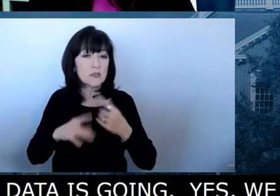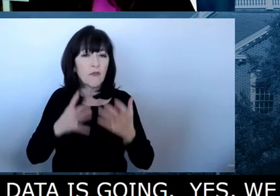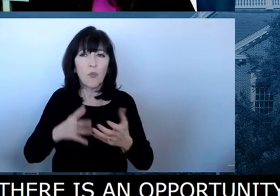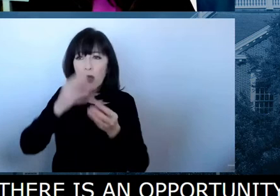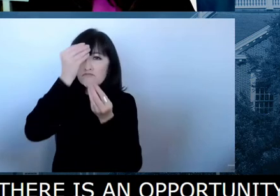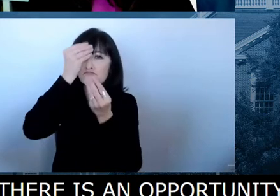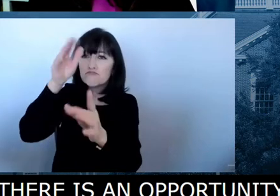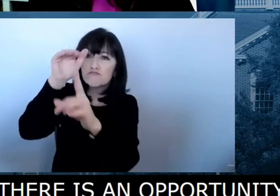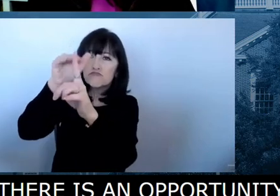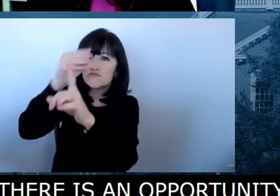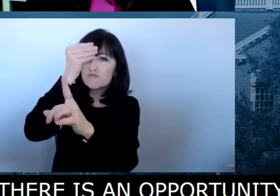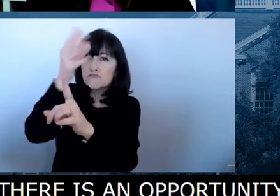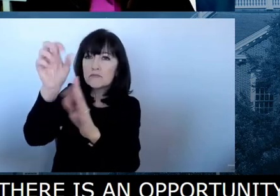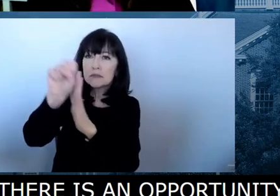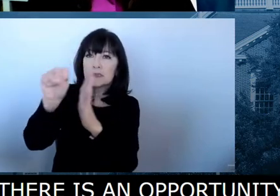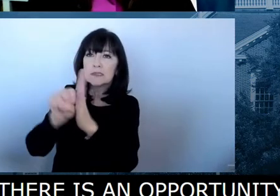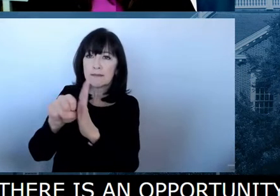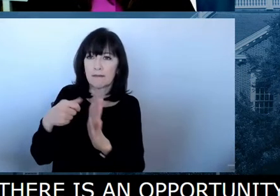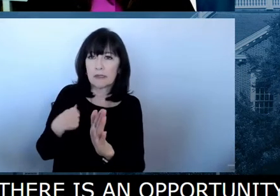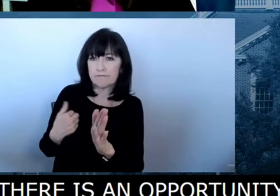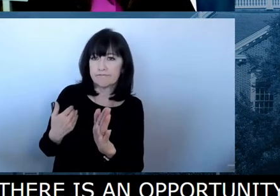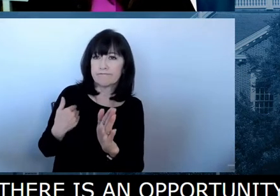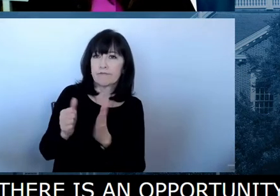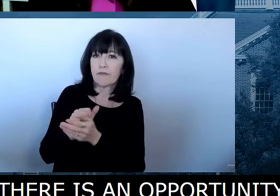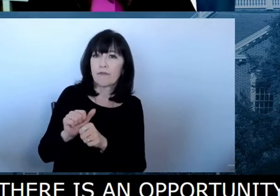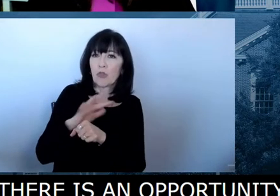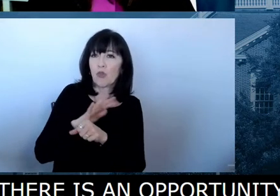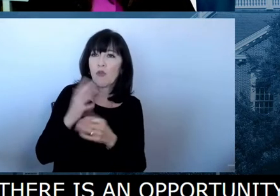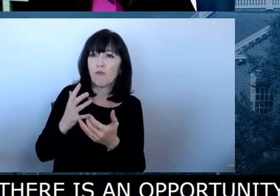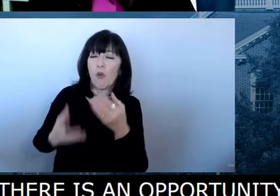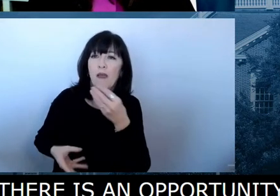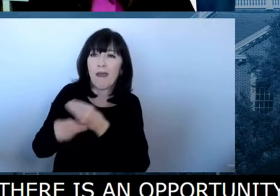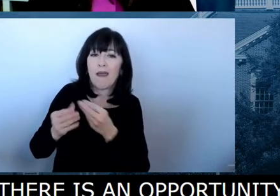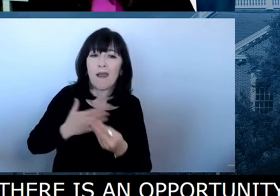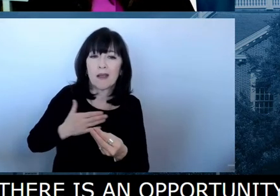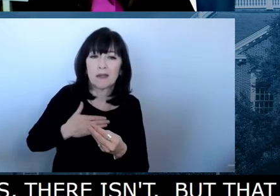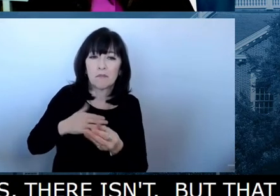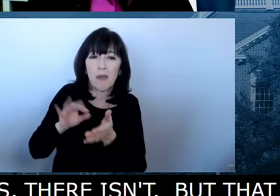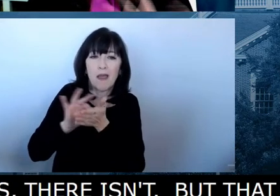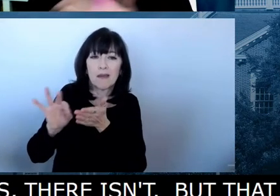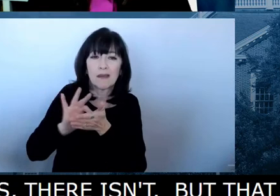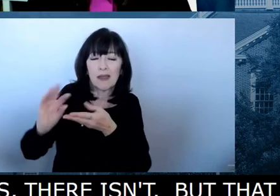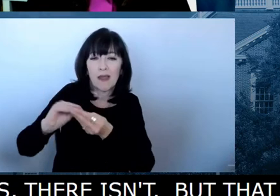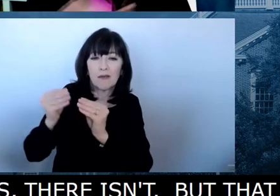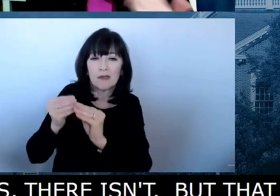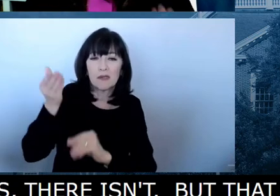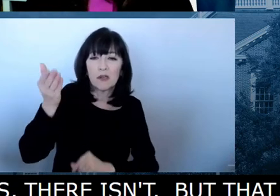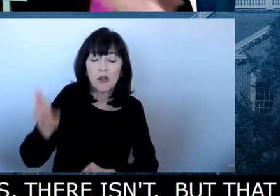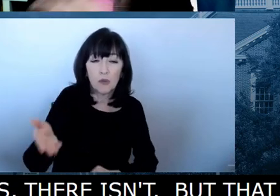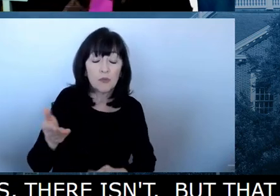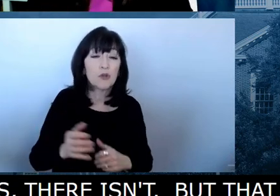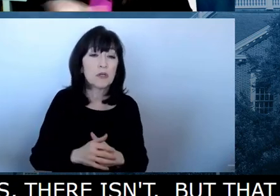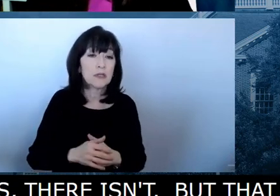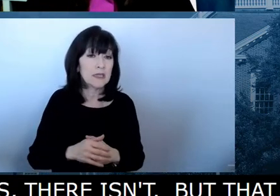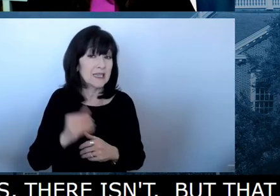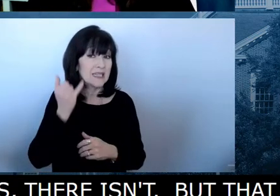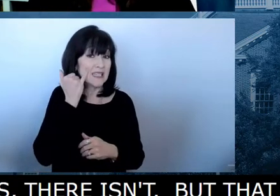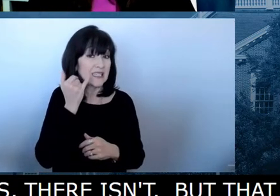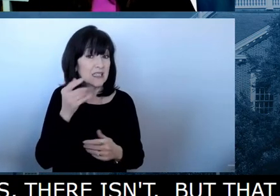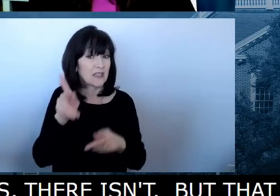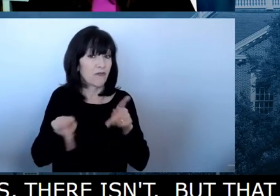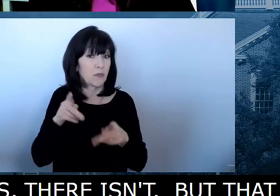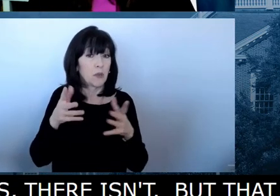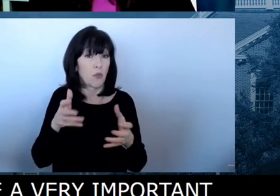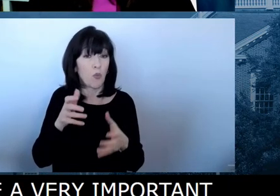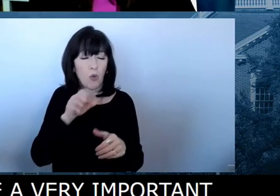very important function. Um, and for those that, that have a positive test and want to confirm it, um, that is where, again, our